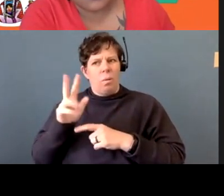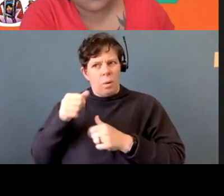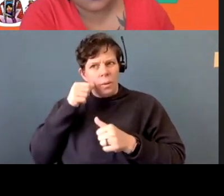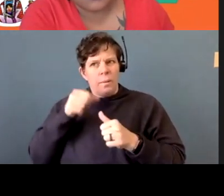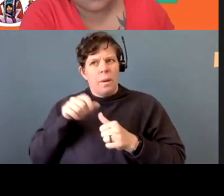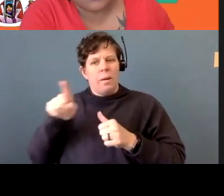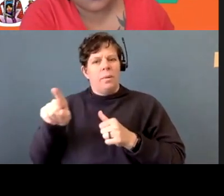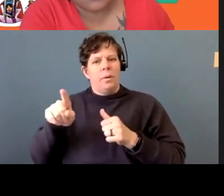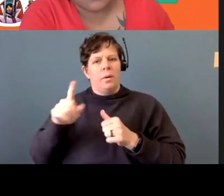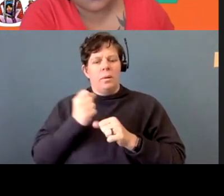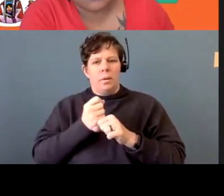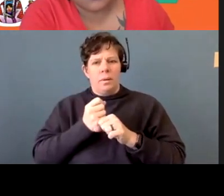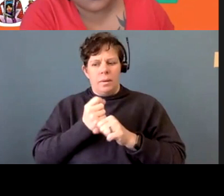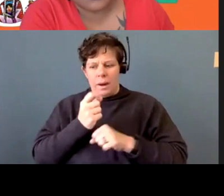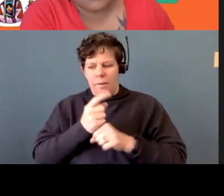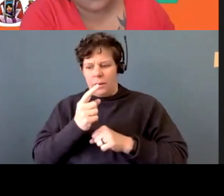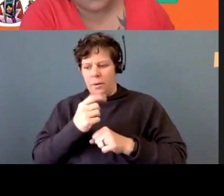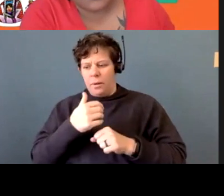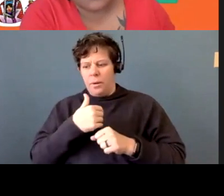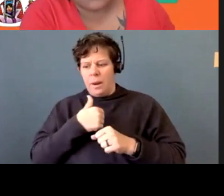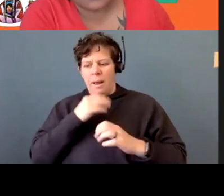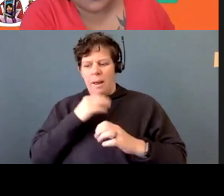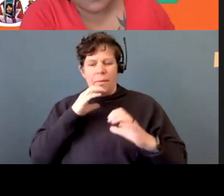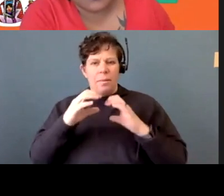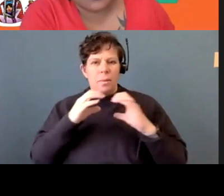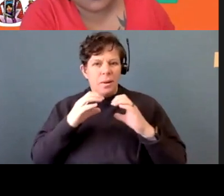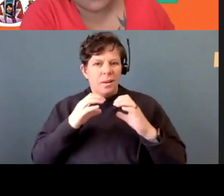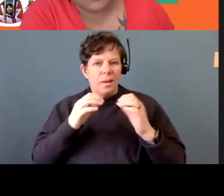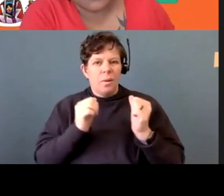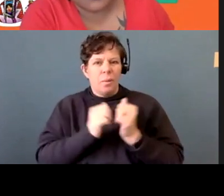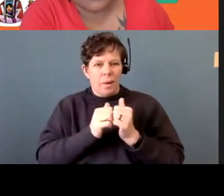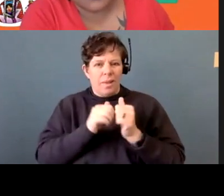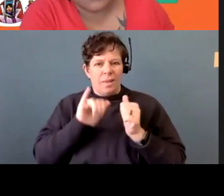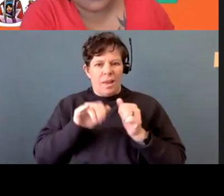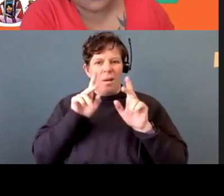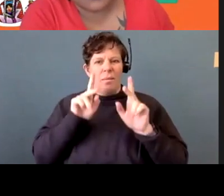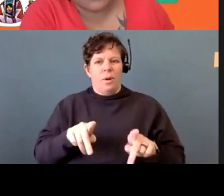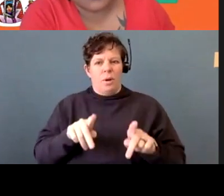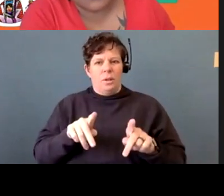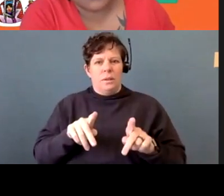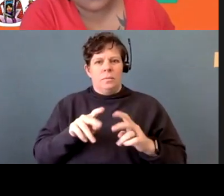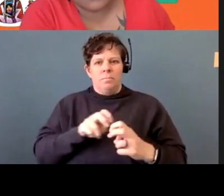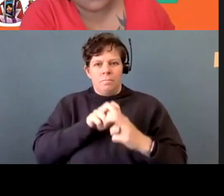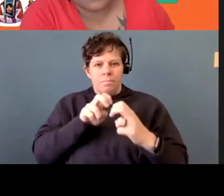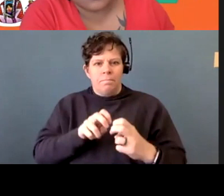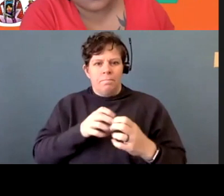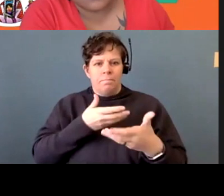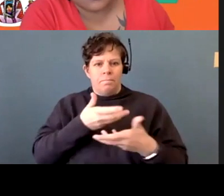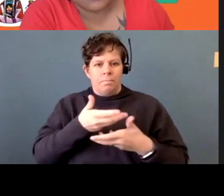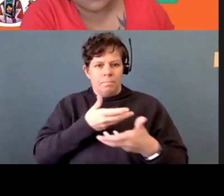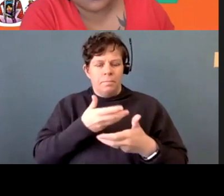and to have communication with that person on a mental level, uh, an emotional